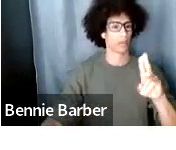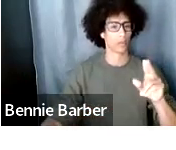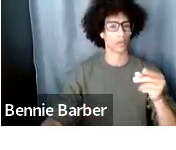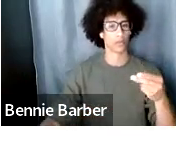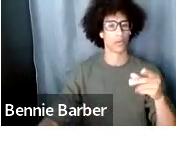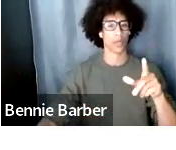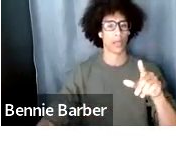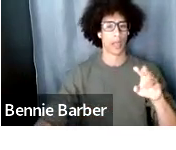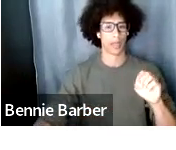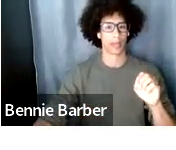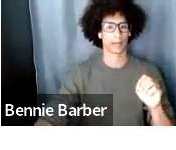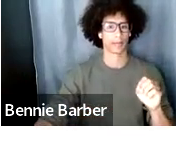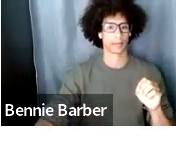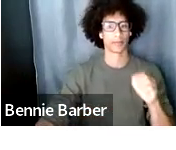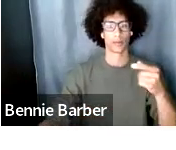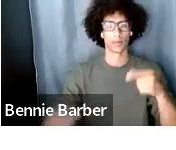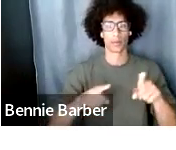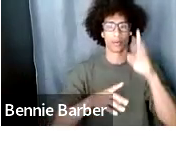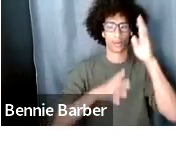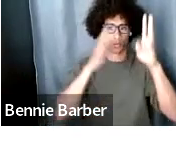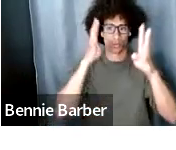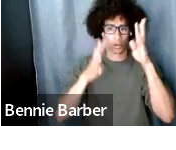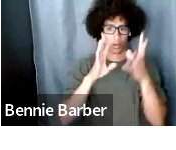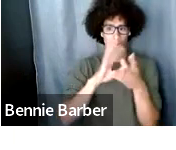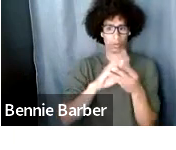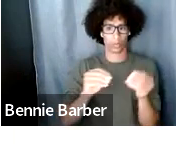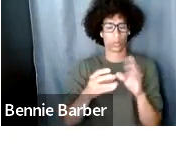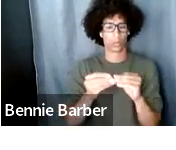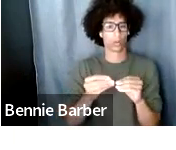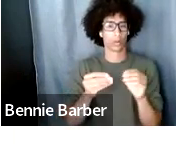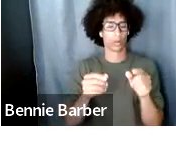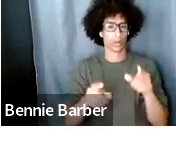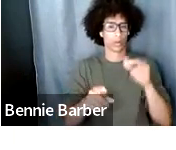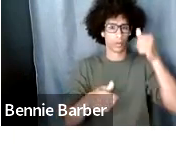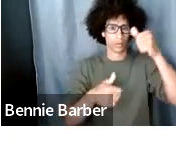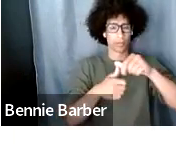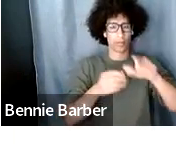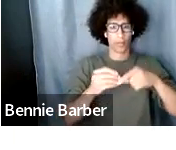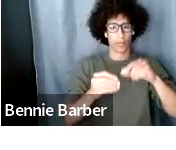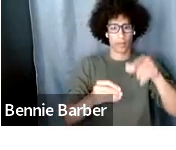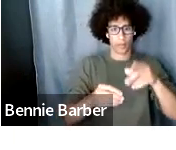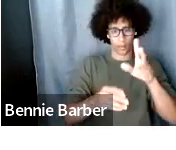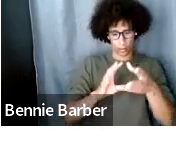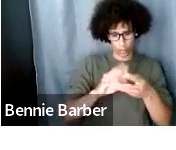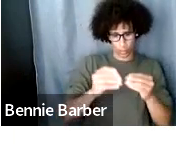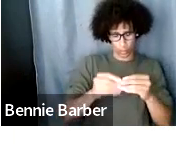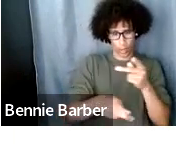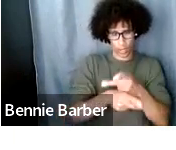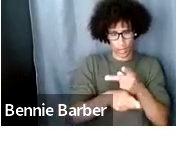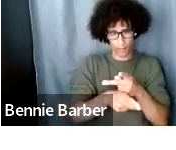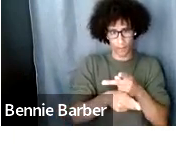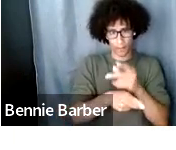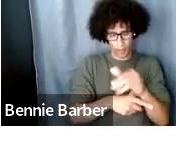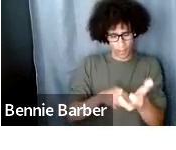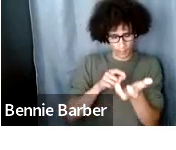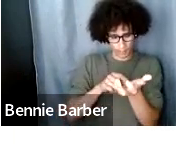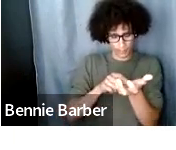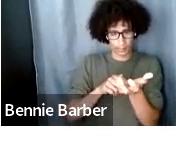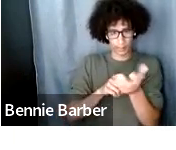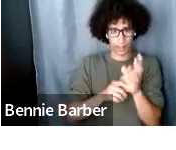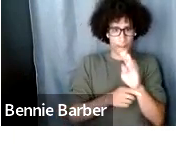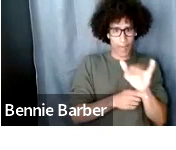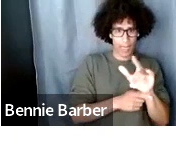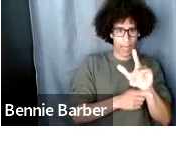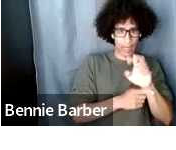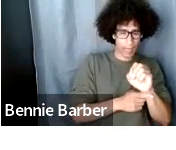as you start to form and structure your story if you can always keep going through that that that little nugget the byline the